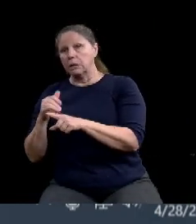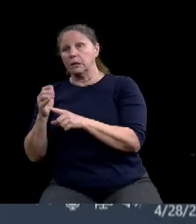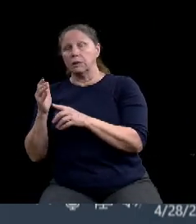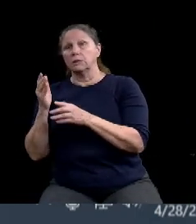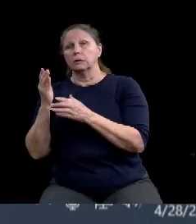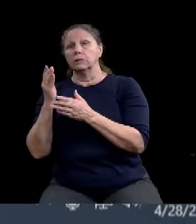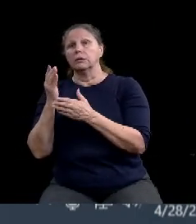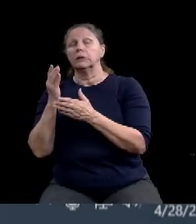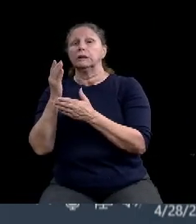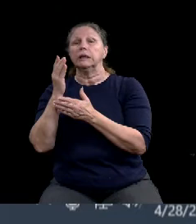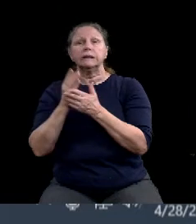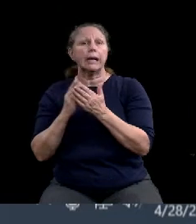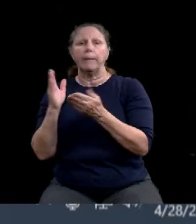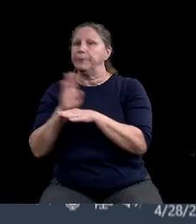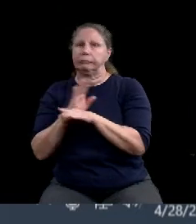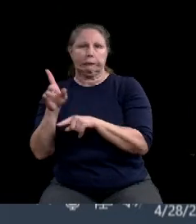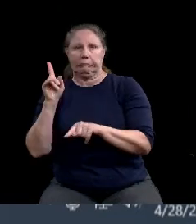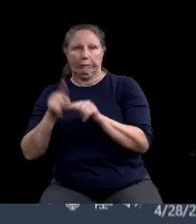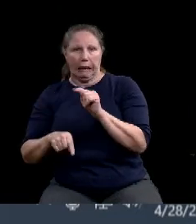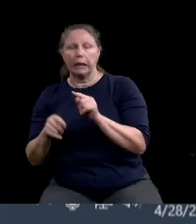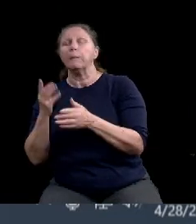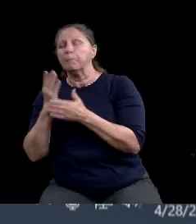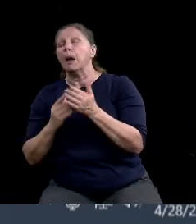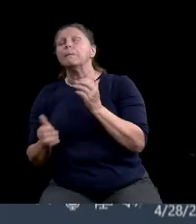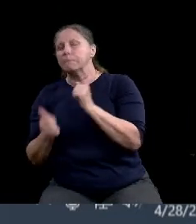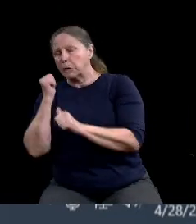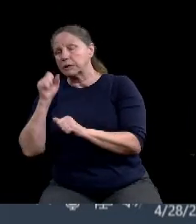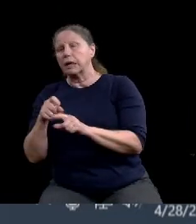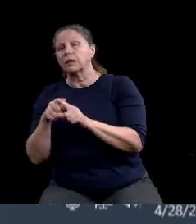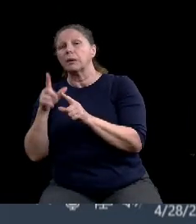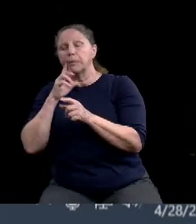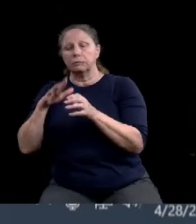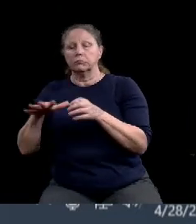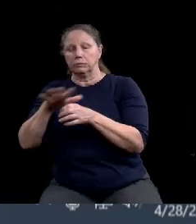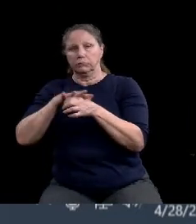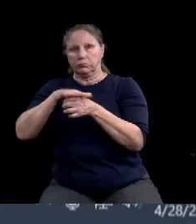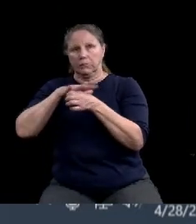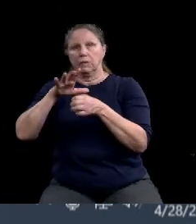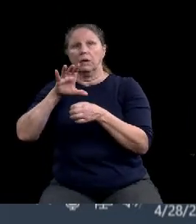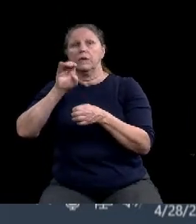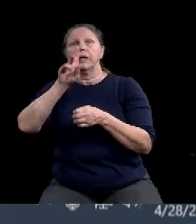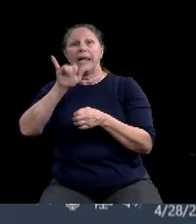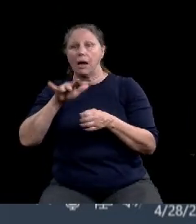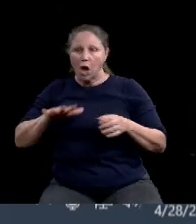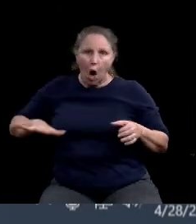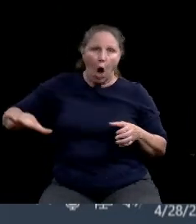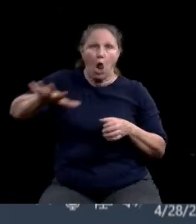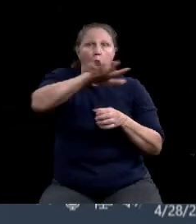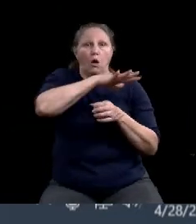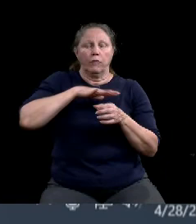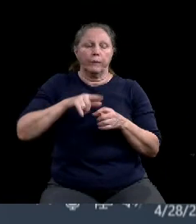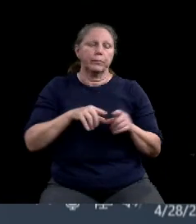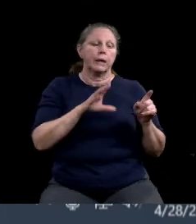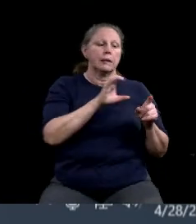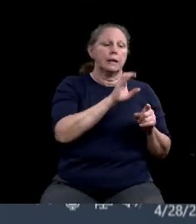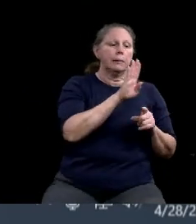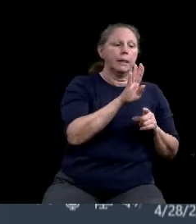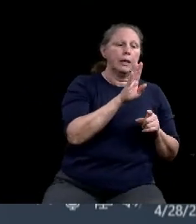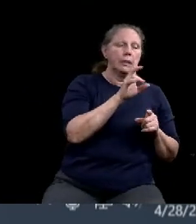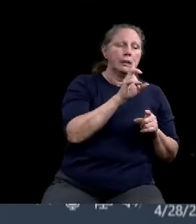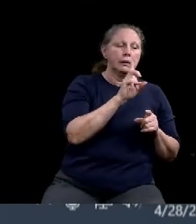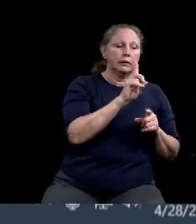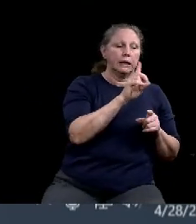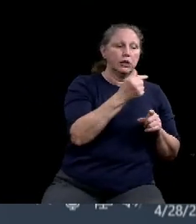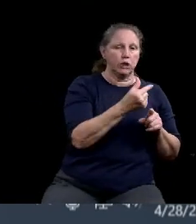geographically it applies to the whole county. The, uh, CDBG portion of, um, funding